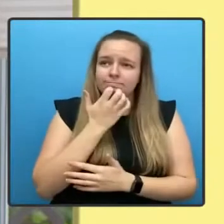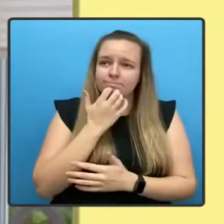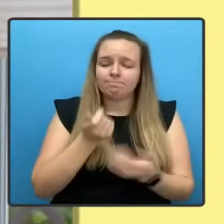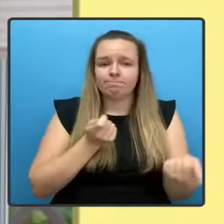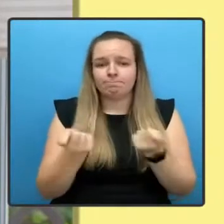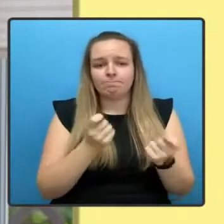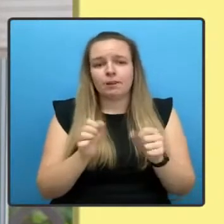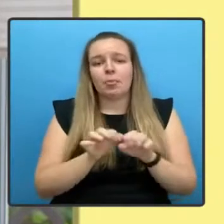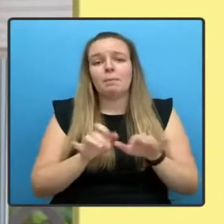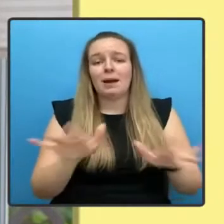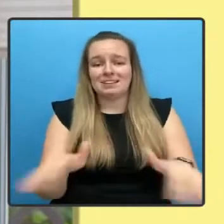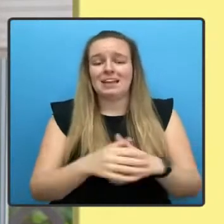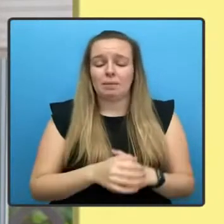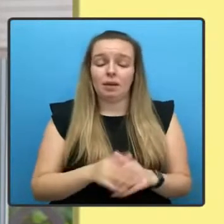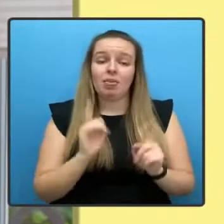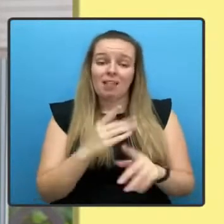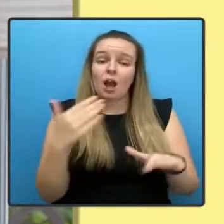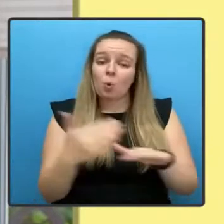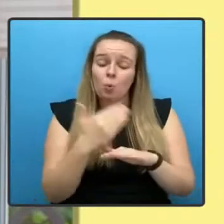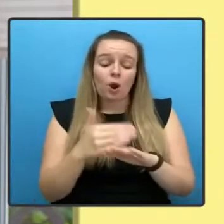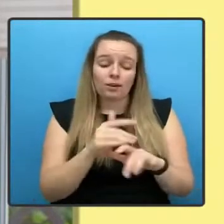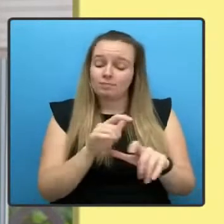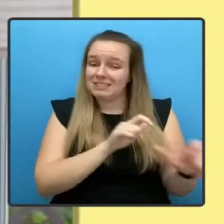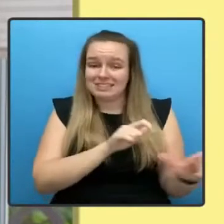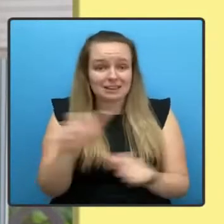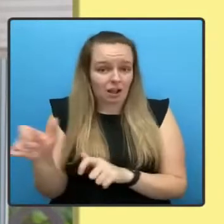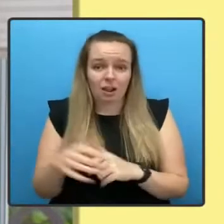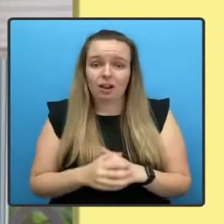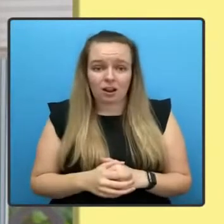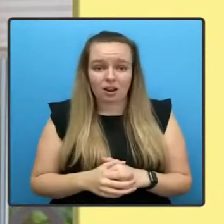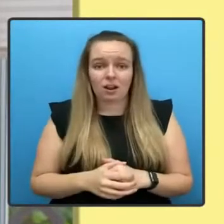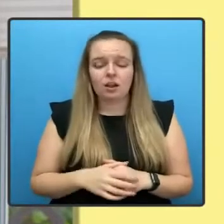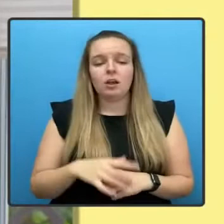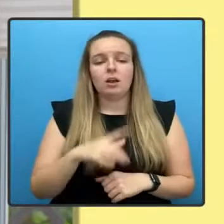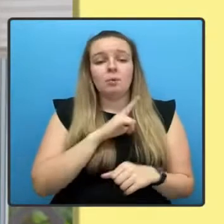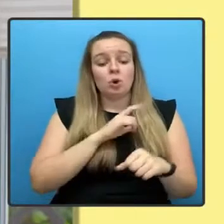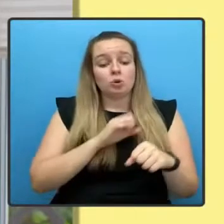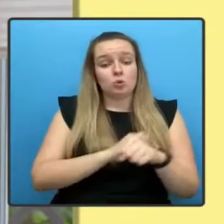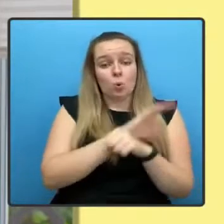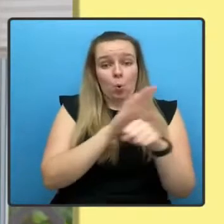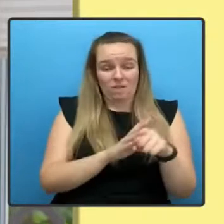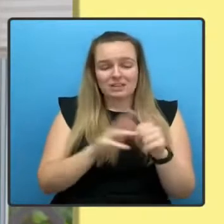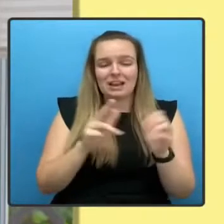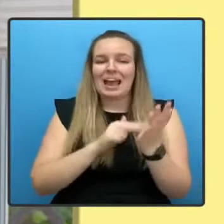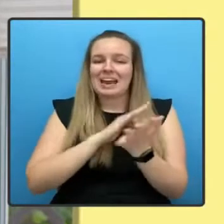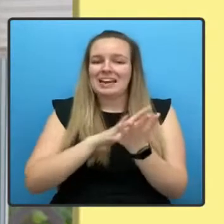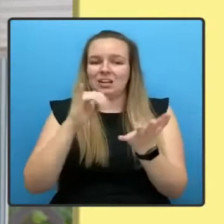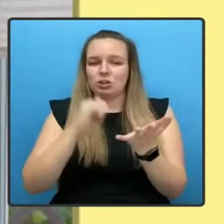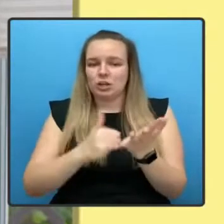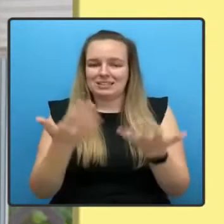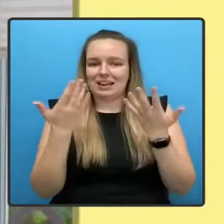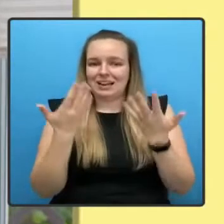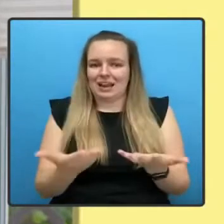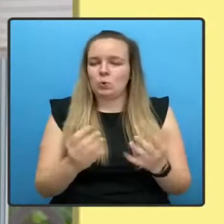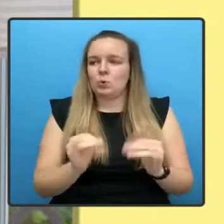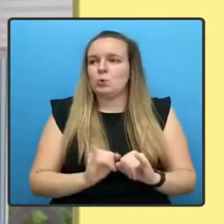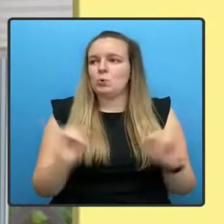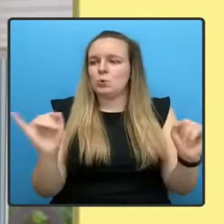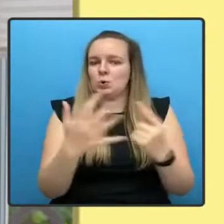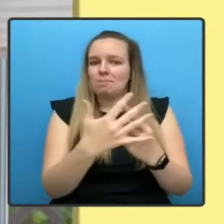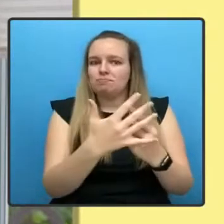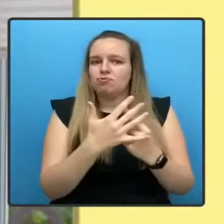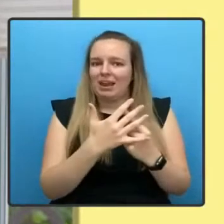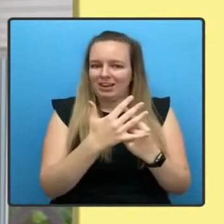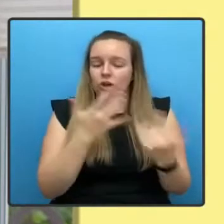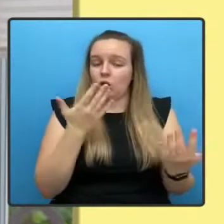continues. Because of Covid, the NHS is facing more intense pressure now than it has done at any